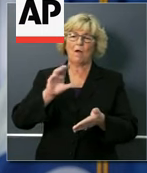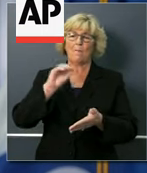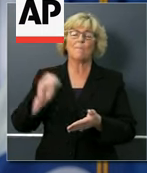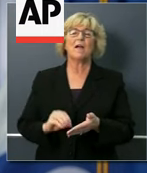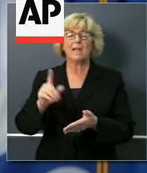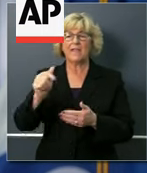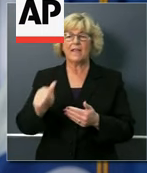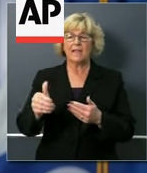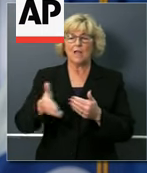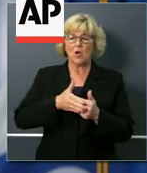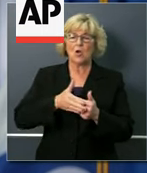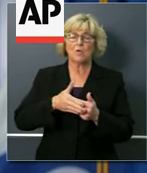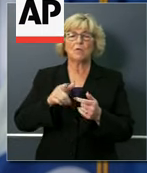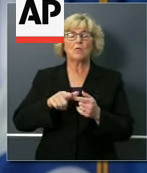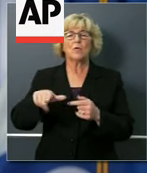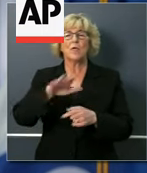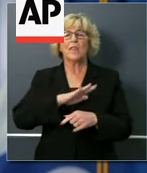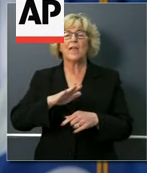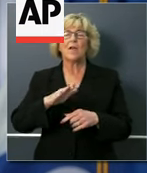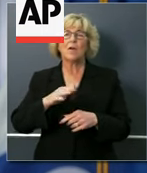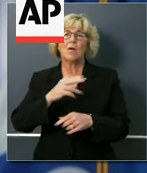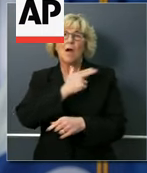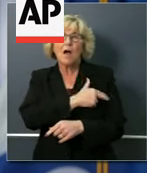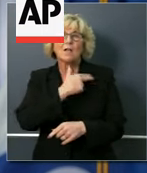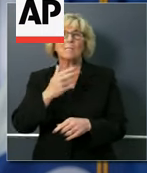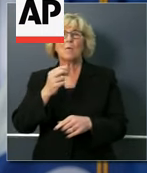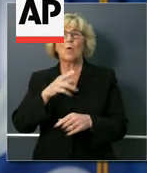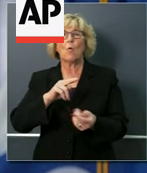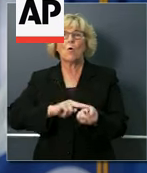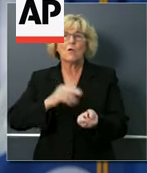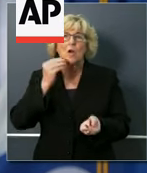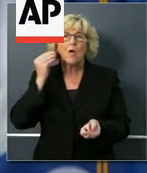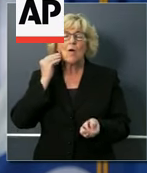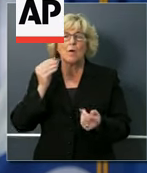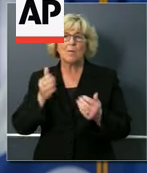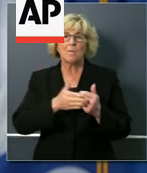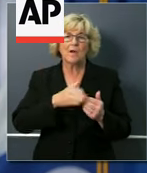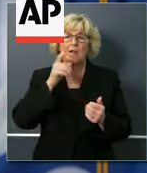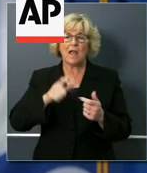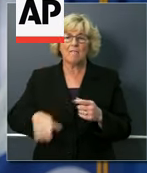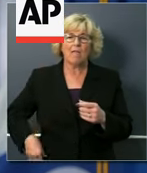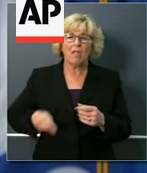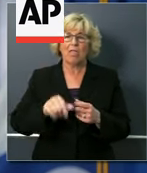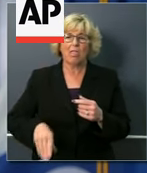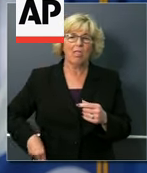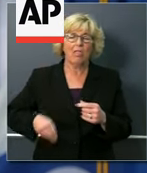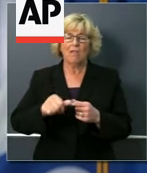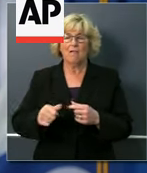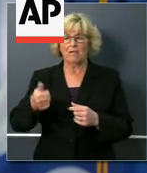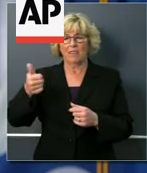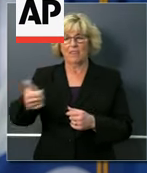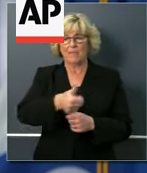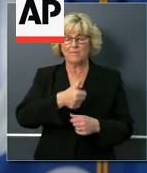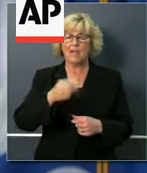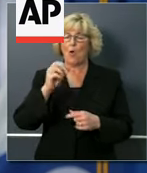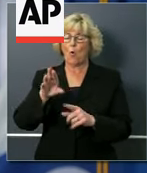stay closer to their patients and provide them the opportunity not to worry about being out of pocket or worry about exposing